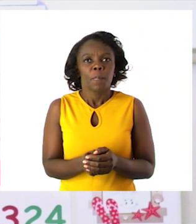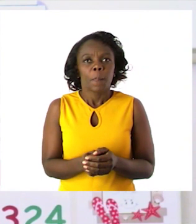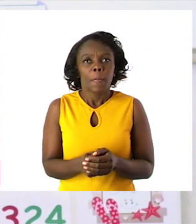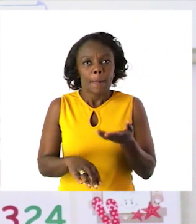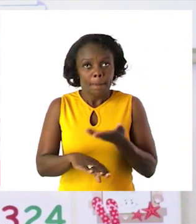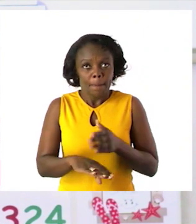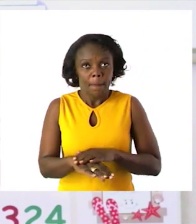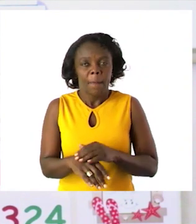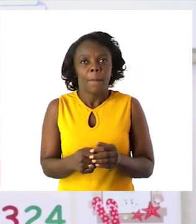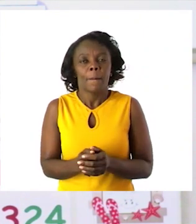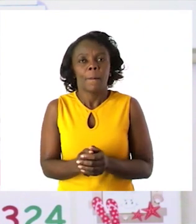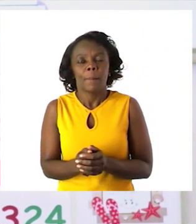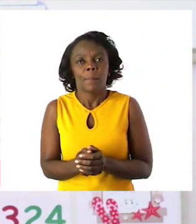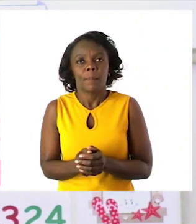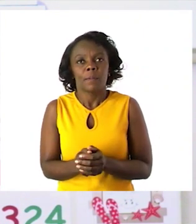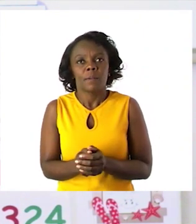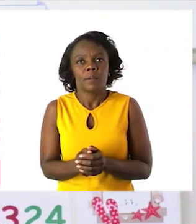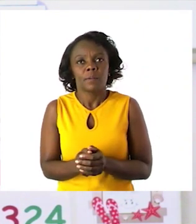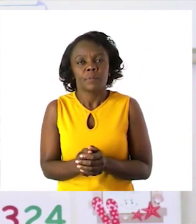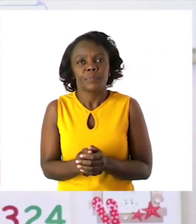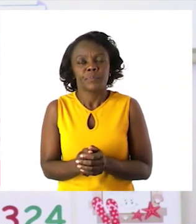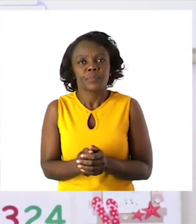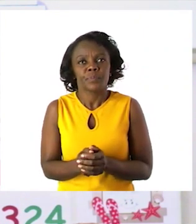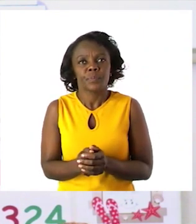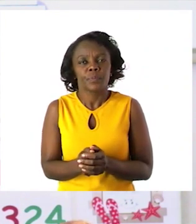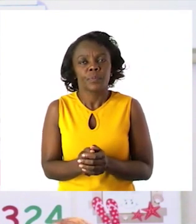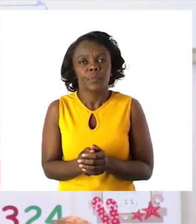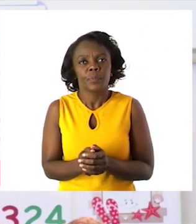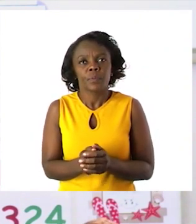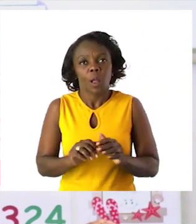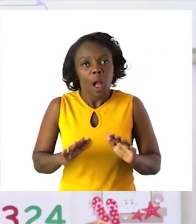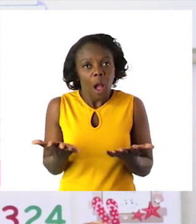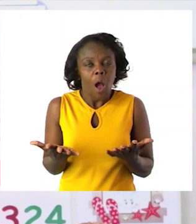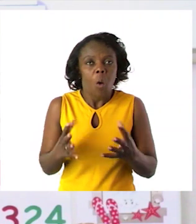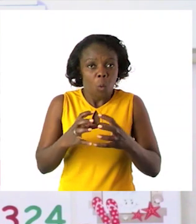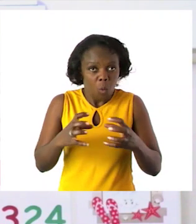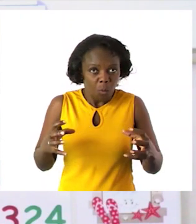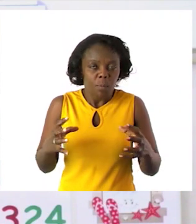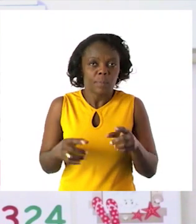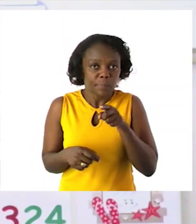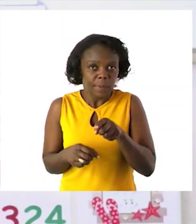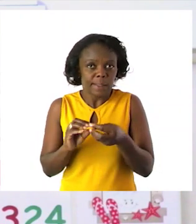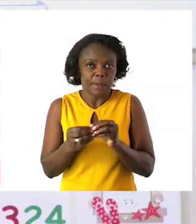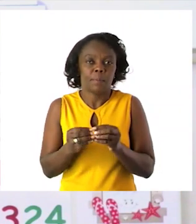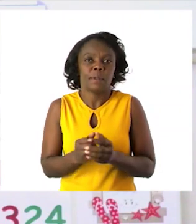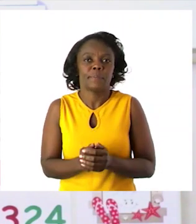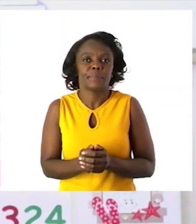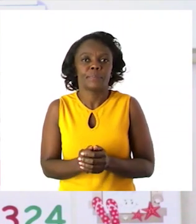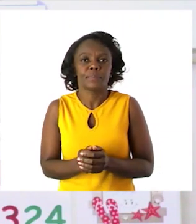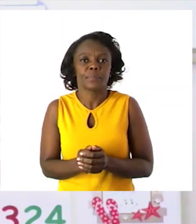the example that they have given us. Why did they do it that way? I'm going to explain to you. Okay so